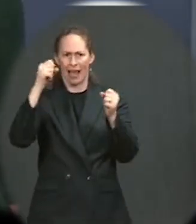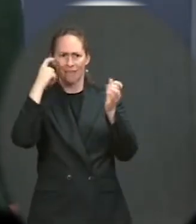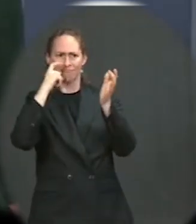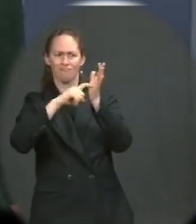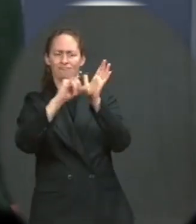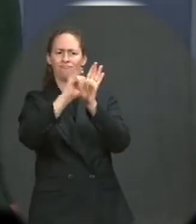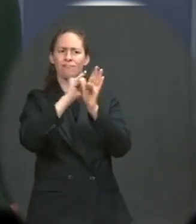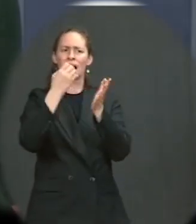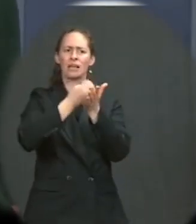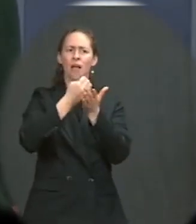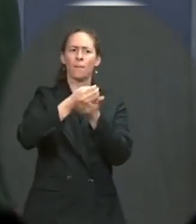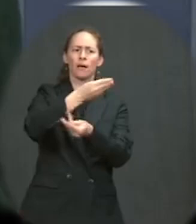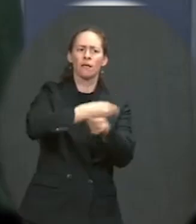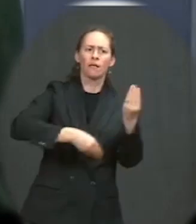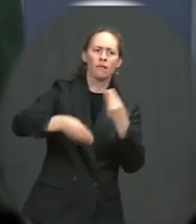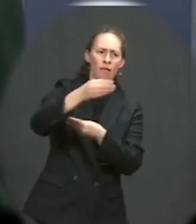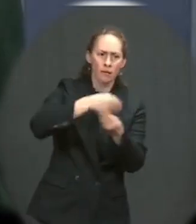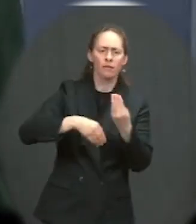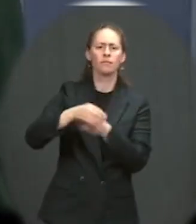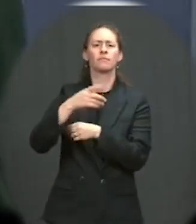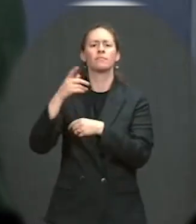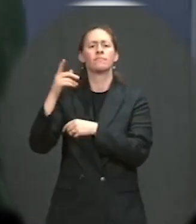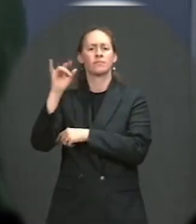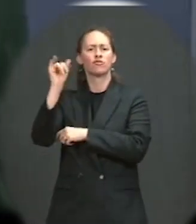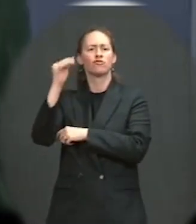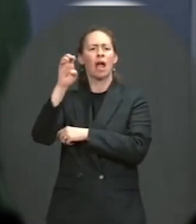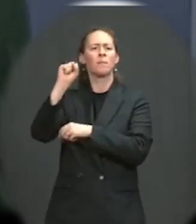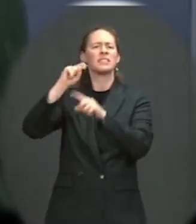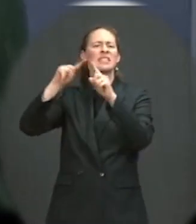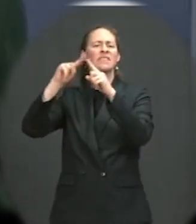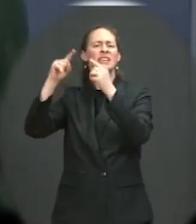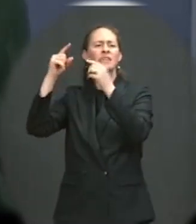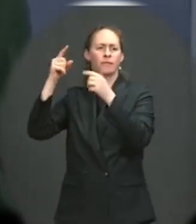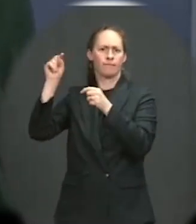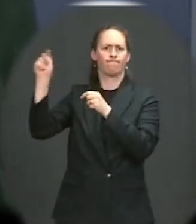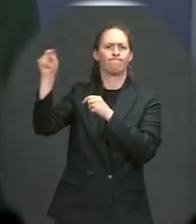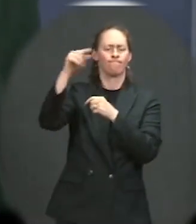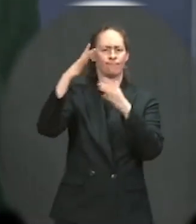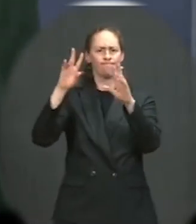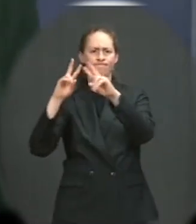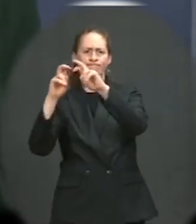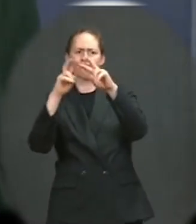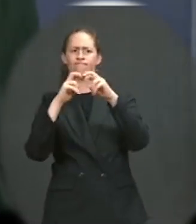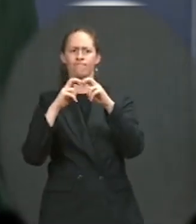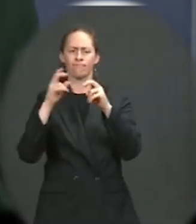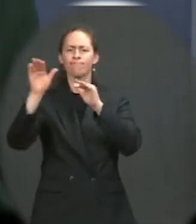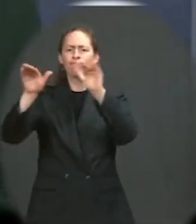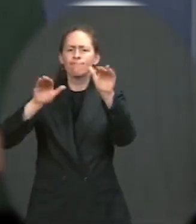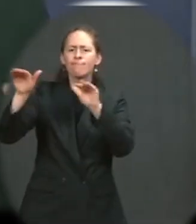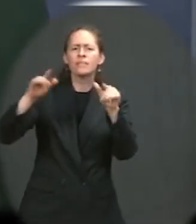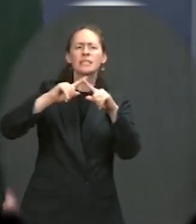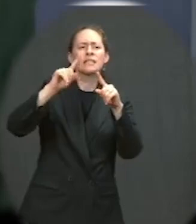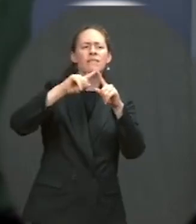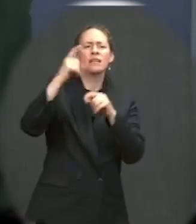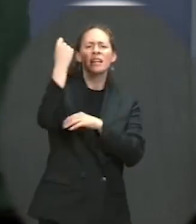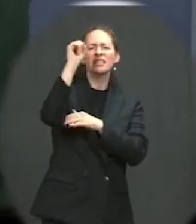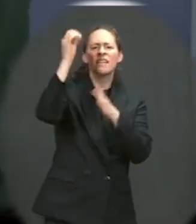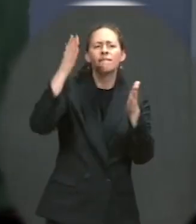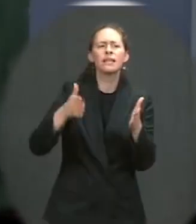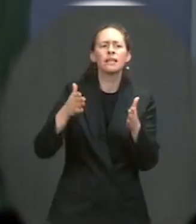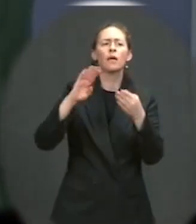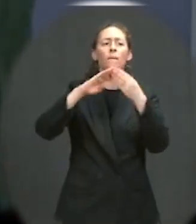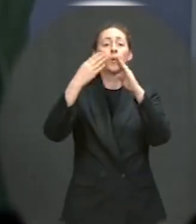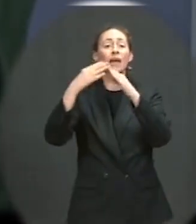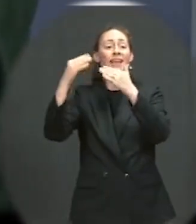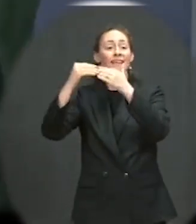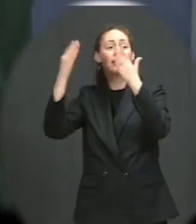Brian Deese, and they certainly do assess and engage with a range of activists and leaders around the country, but I don't have any more detail to read